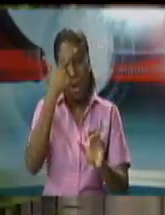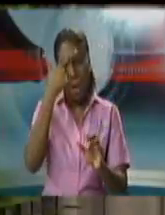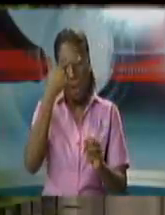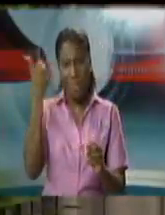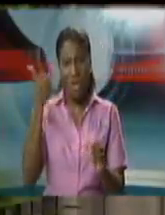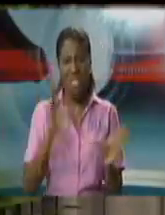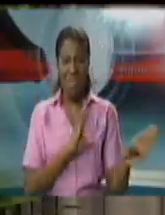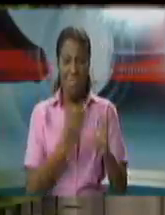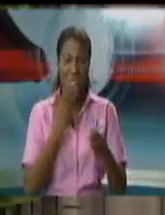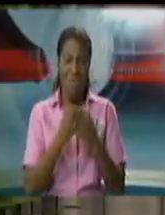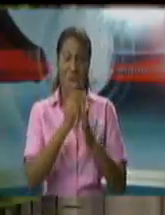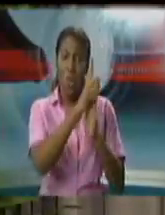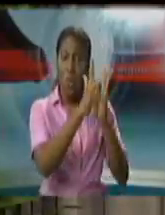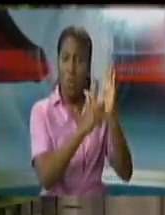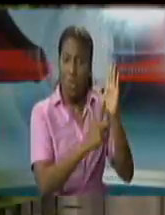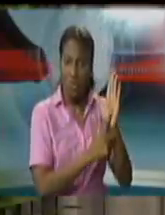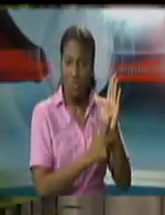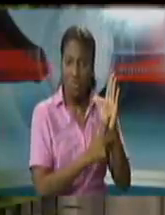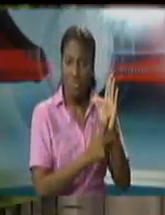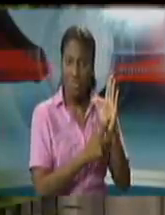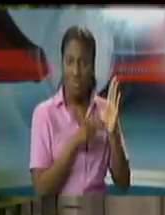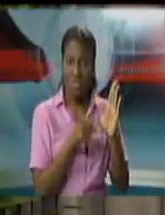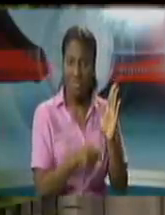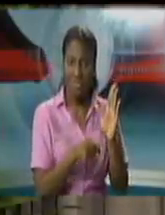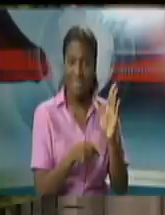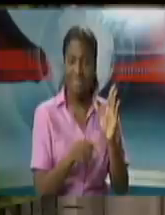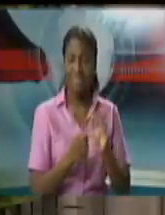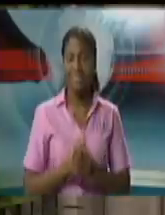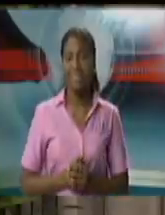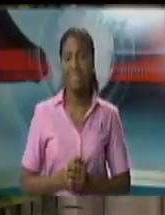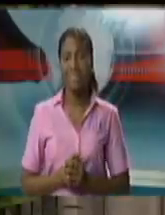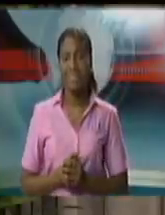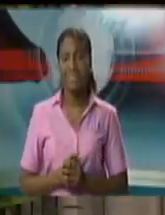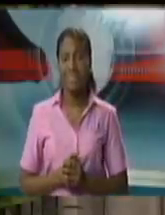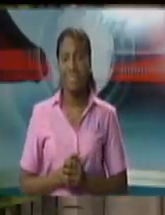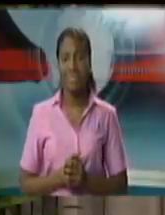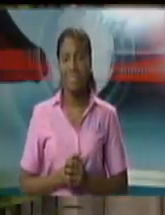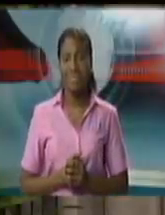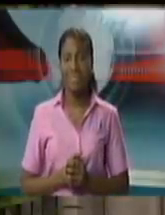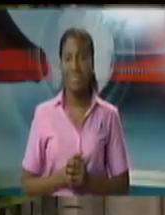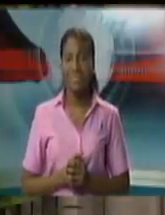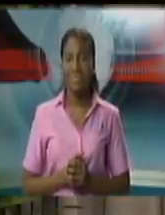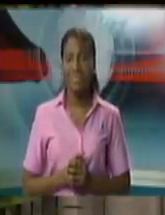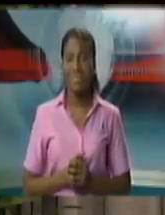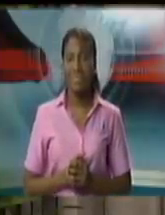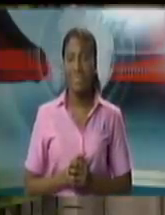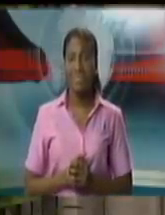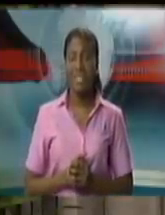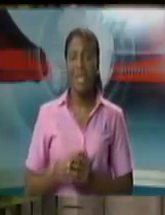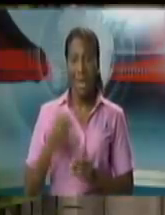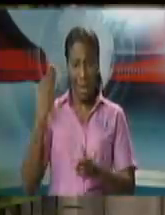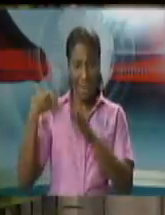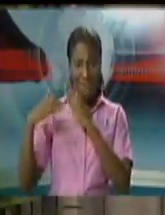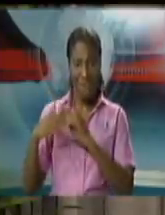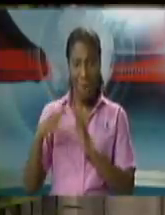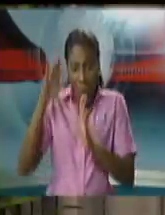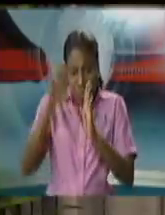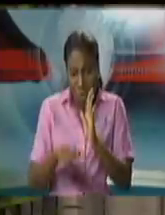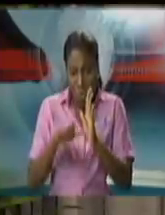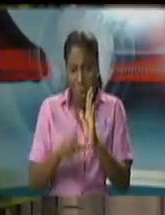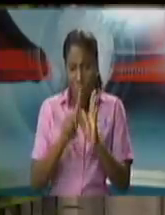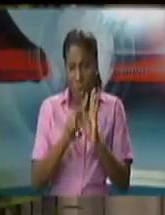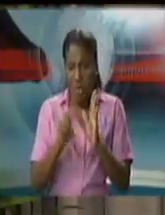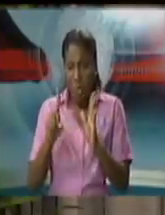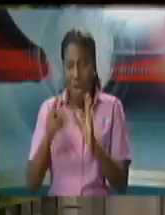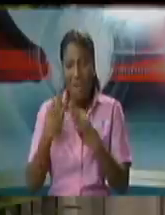and 285a of the prisons rules in conjunction with the prisons act the number has jumped significantly because of the addition